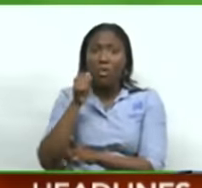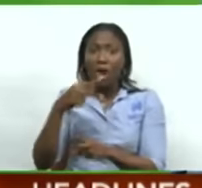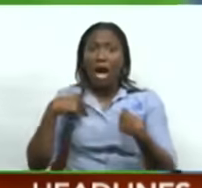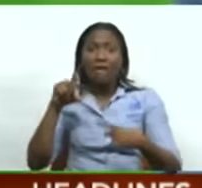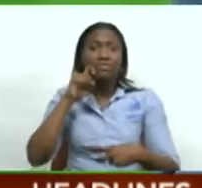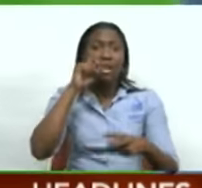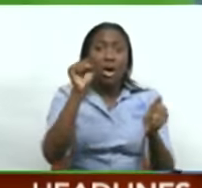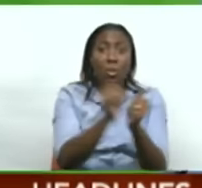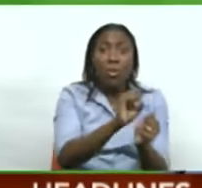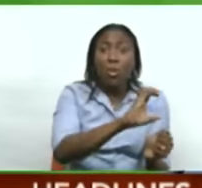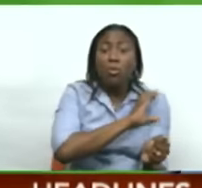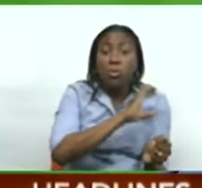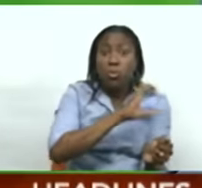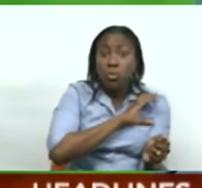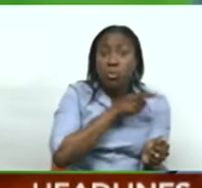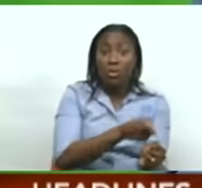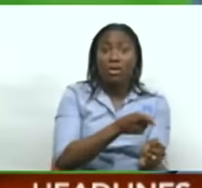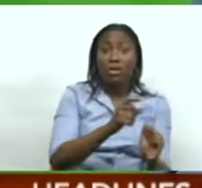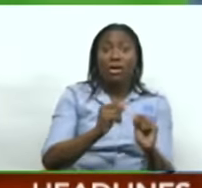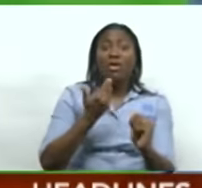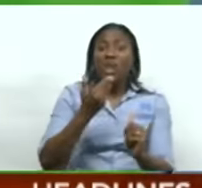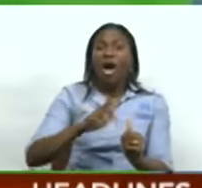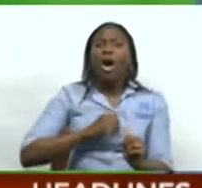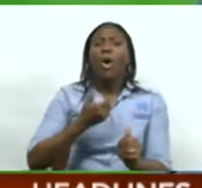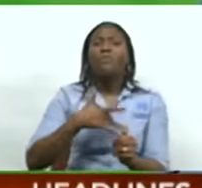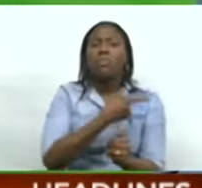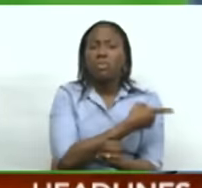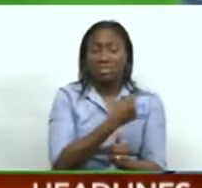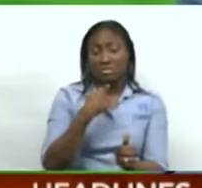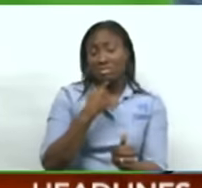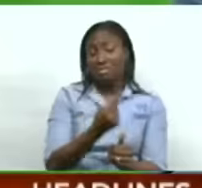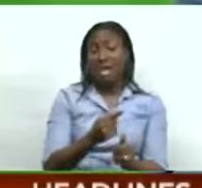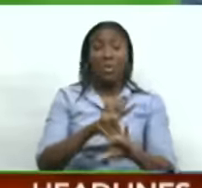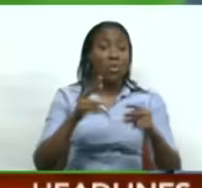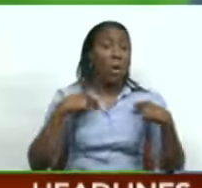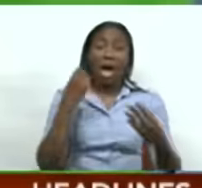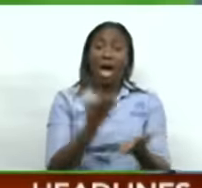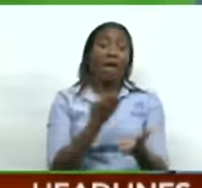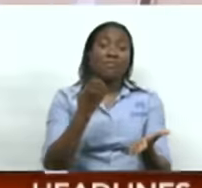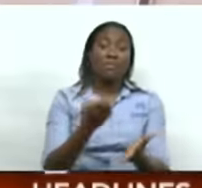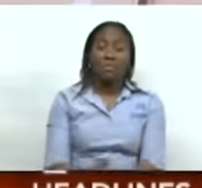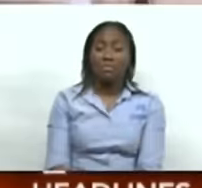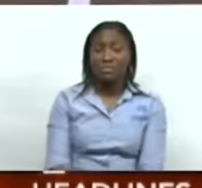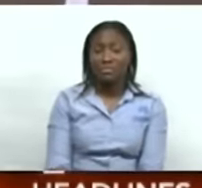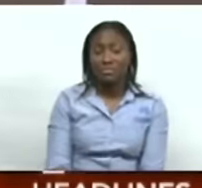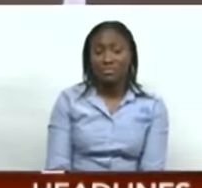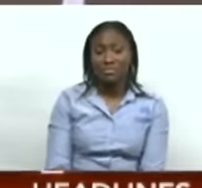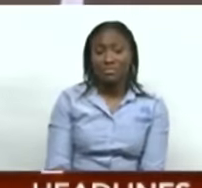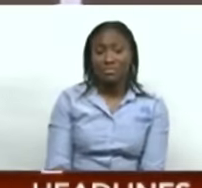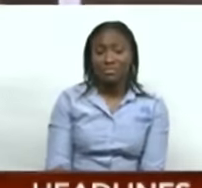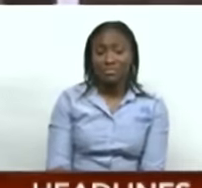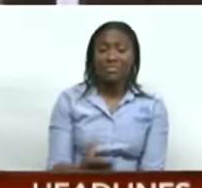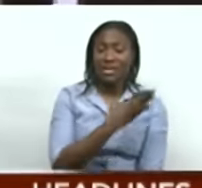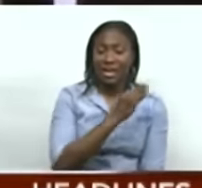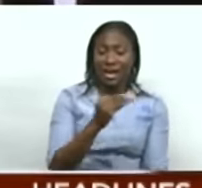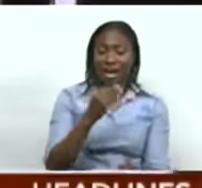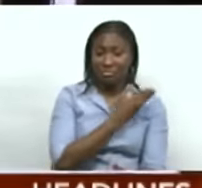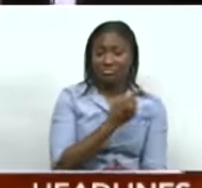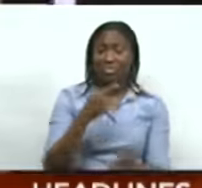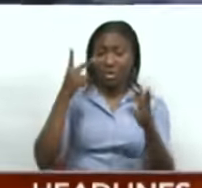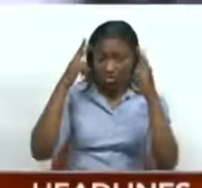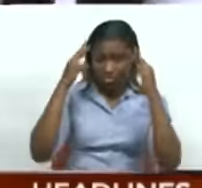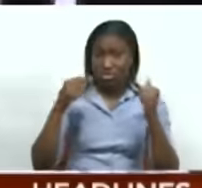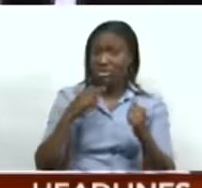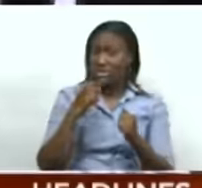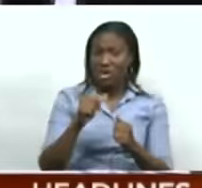there had been no report that police visited Smith's establishment where he kept the teenager. But Minister Hines said he never read